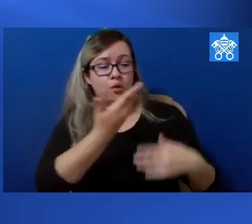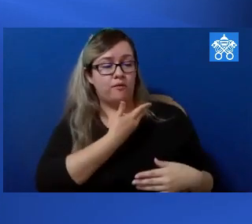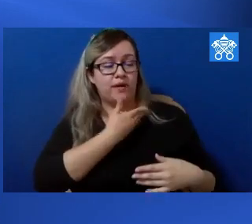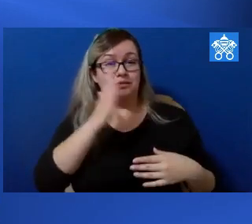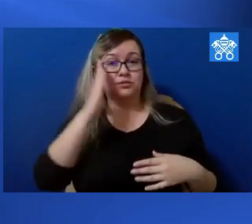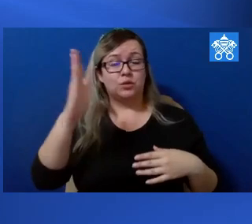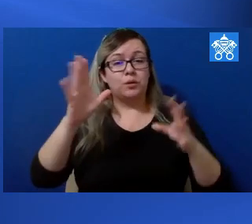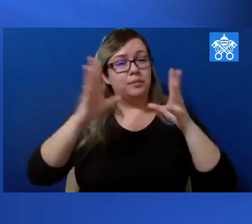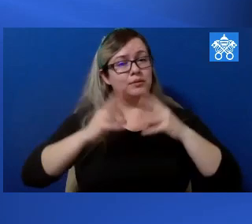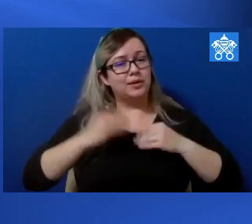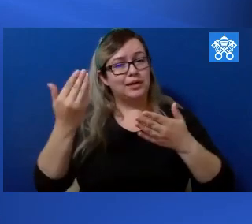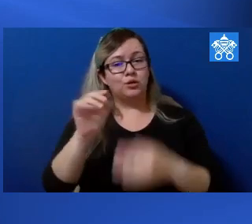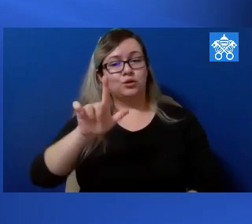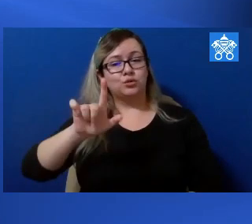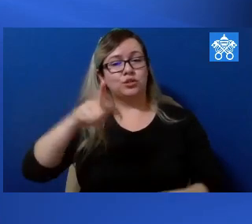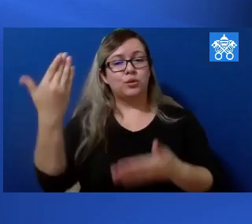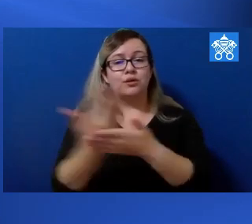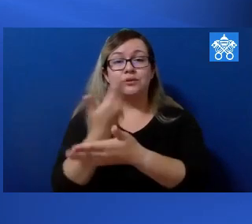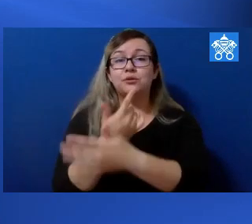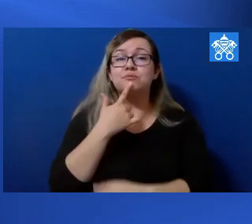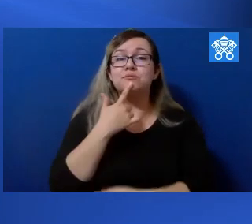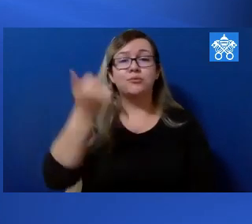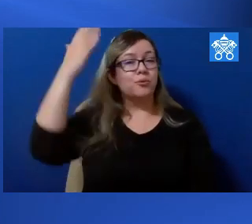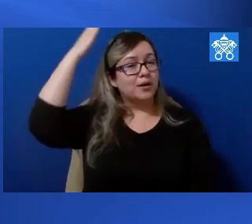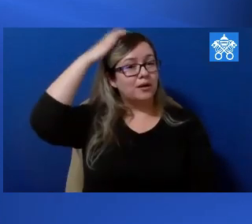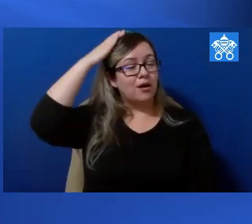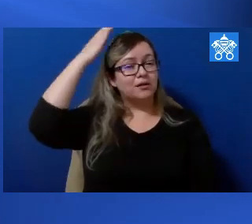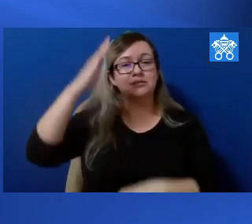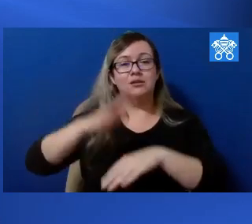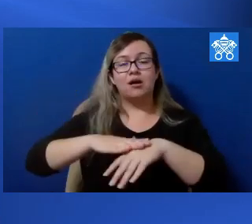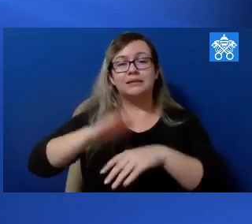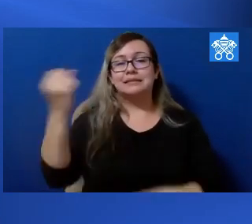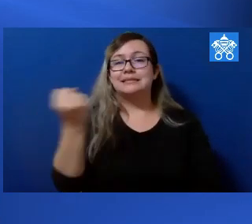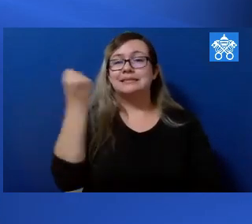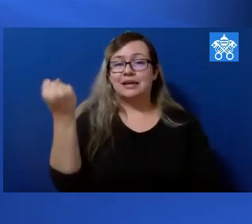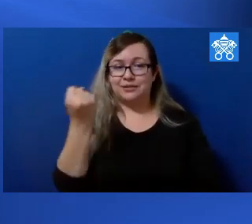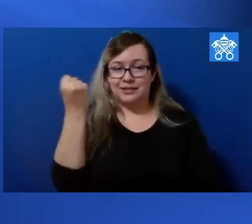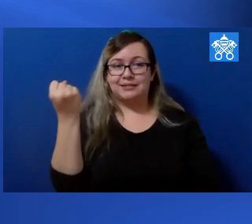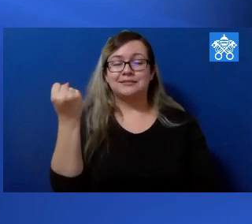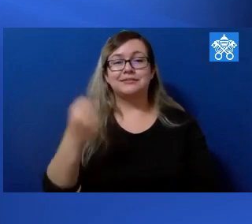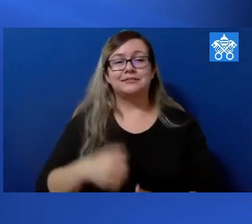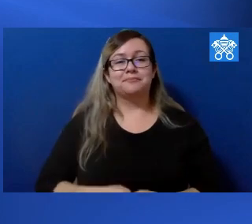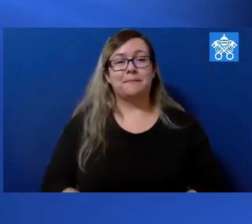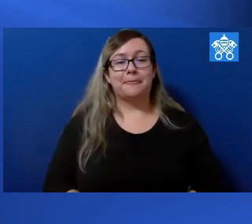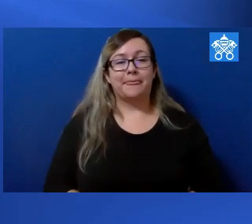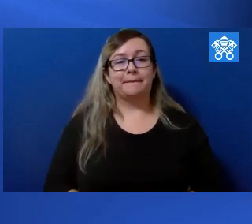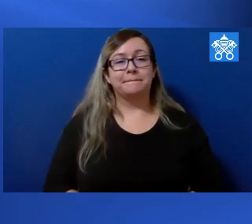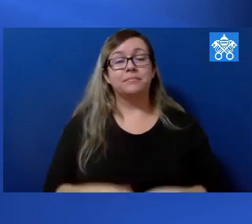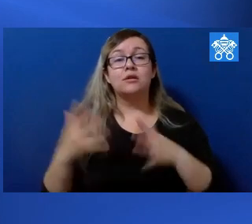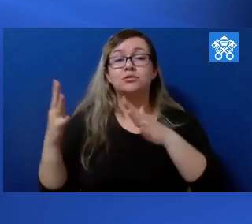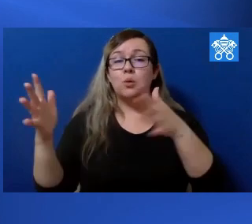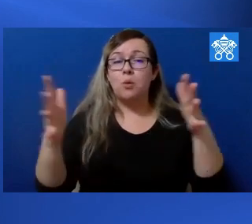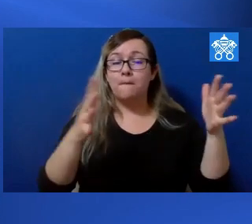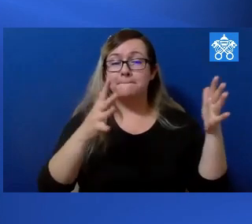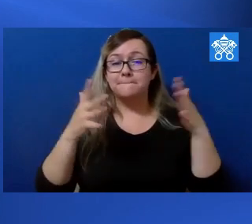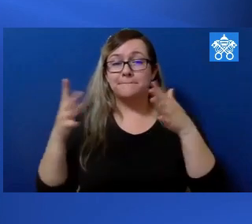will be creating 21 new cardinals at a consistory on Saturday, August 27th. That will be broadcast live, of course, by us.